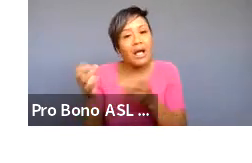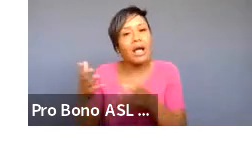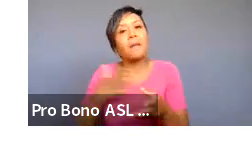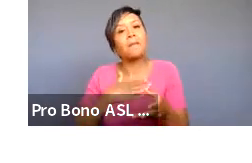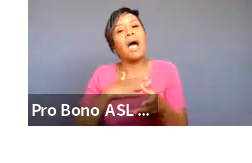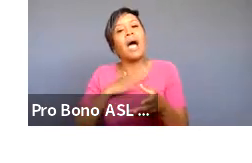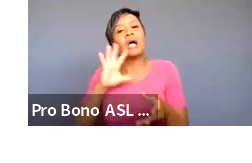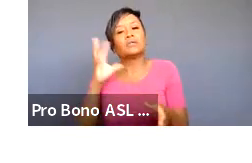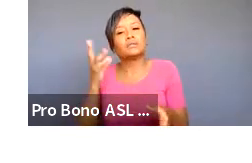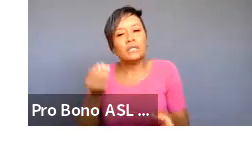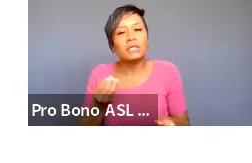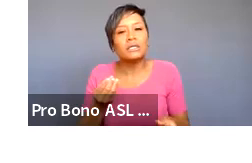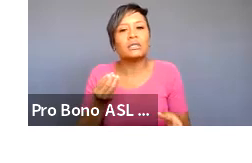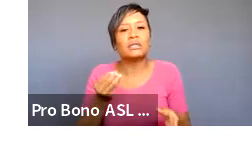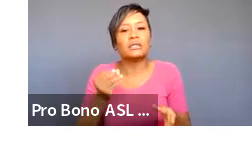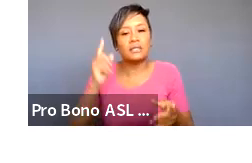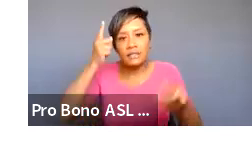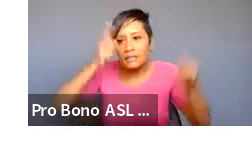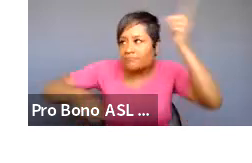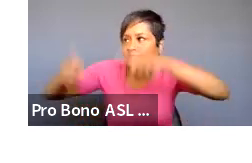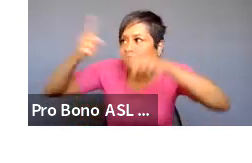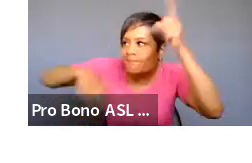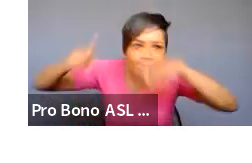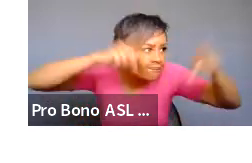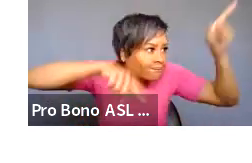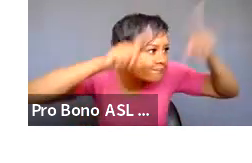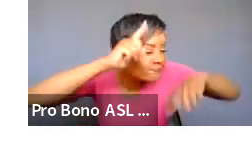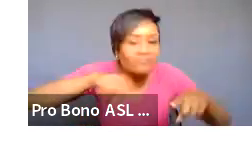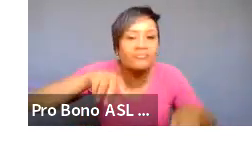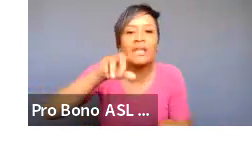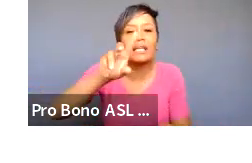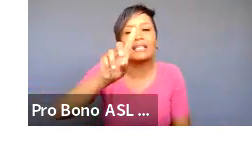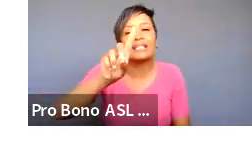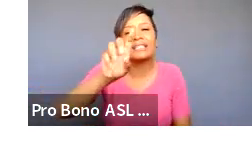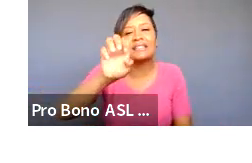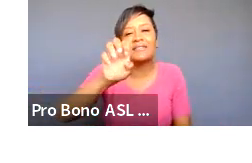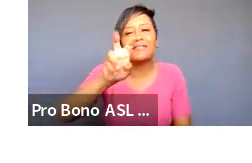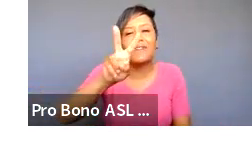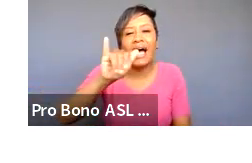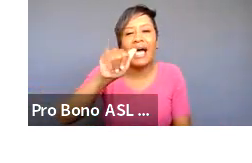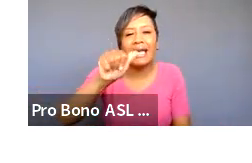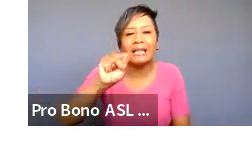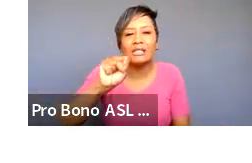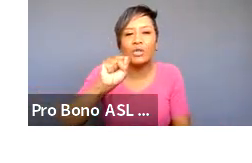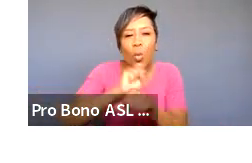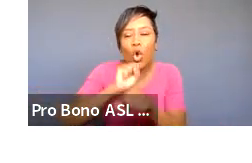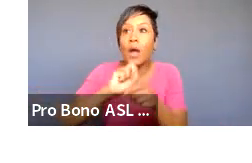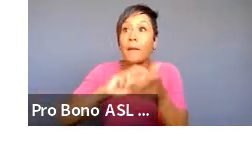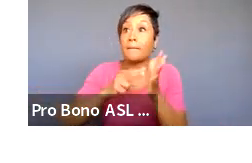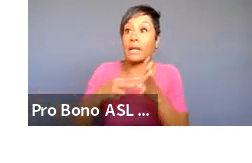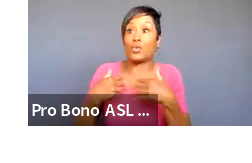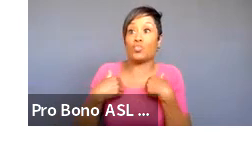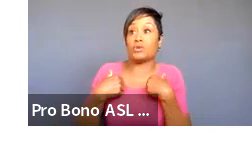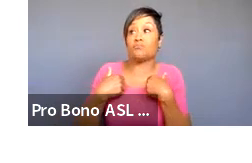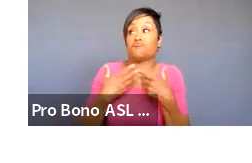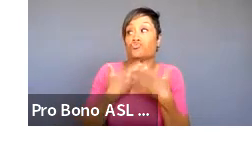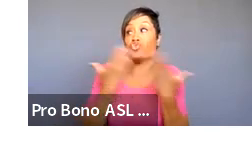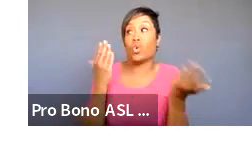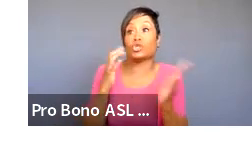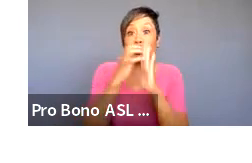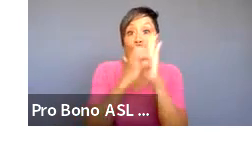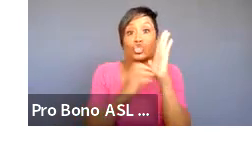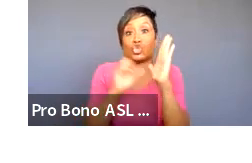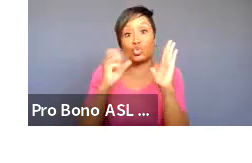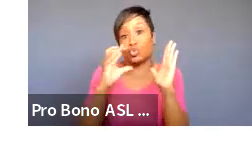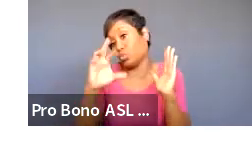which is devised work right we devised work means that we are often non-scripted and